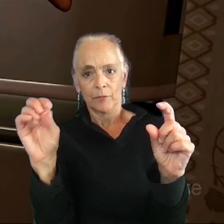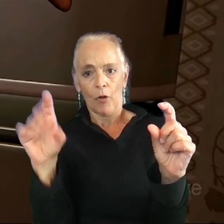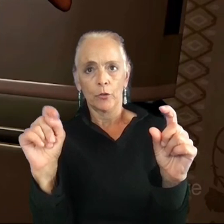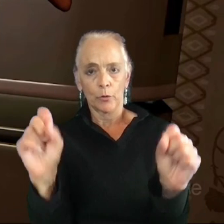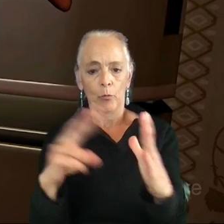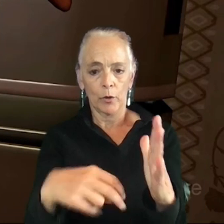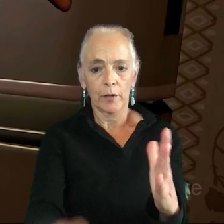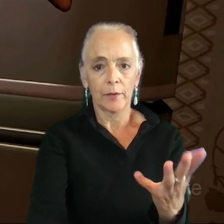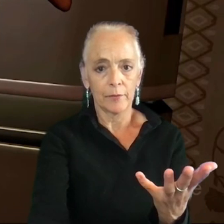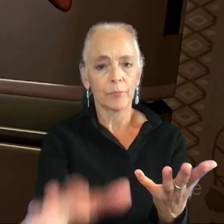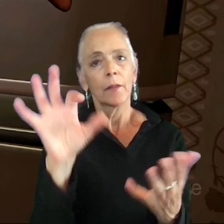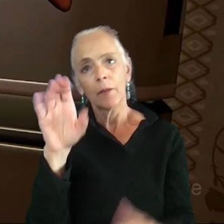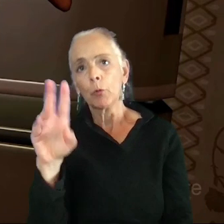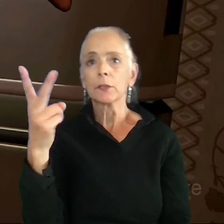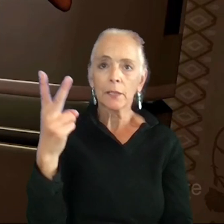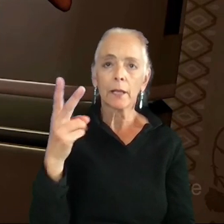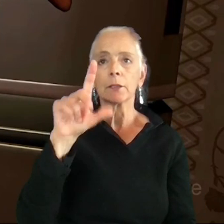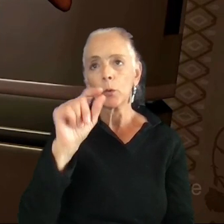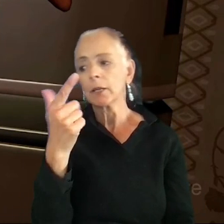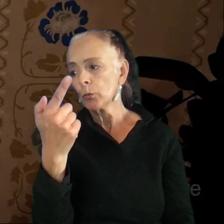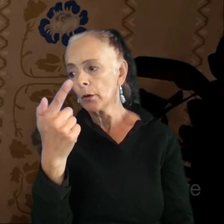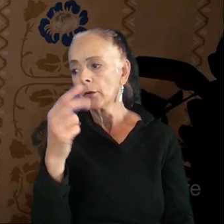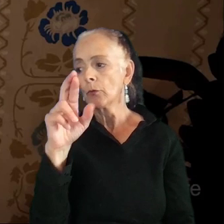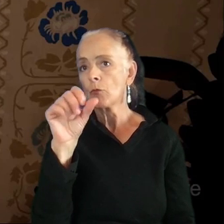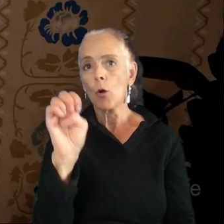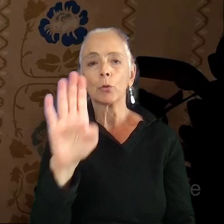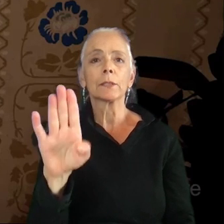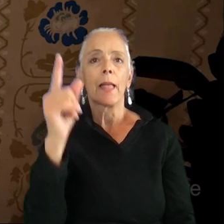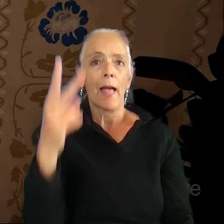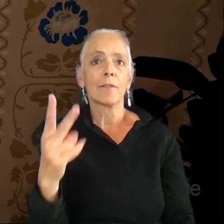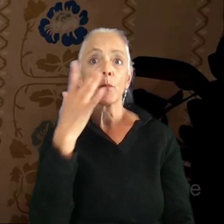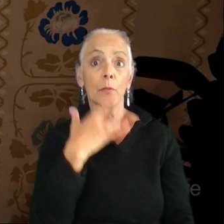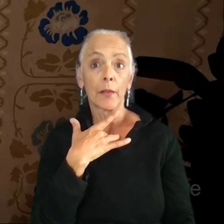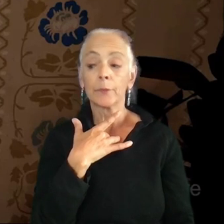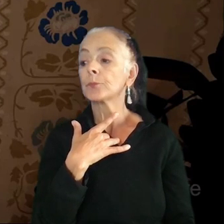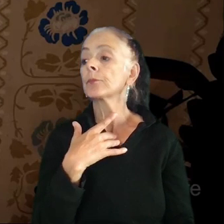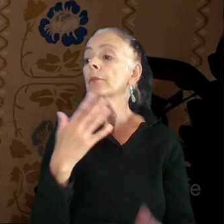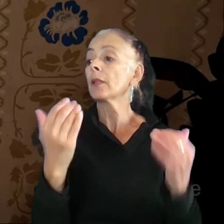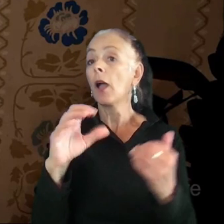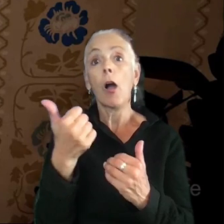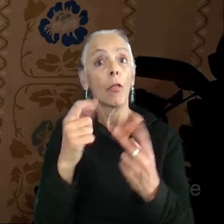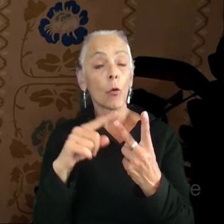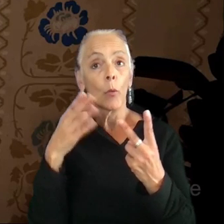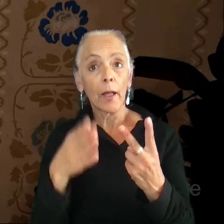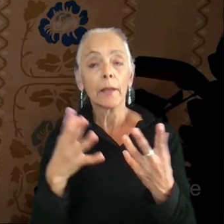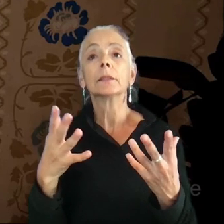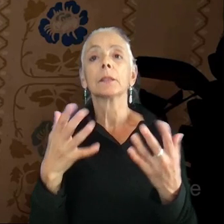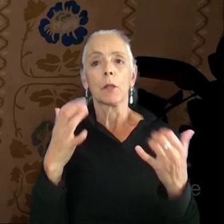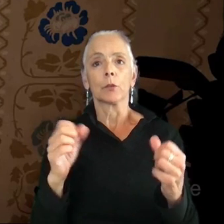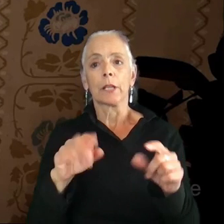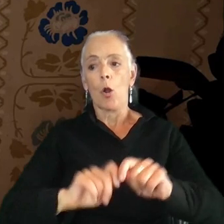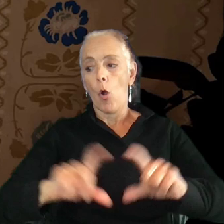2nd, 2021, Rose's Half Birthday. But the second way they do it as well is players can open up a